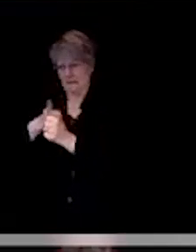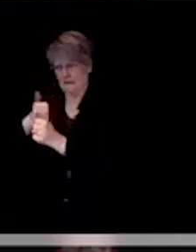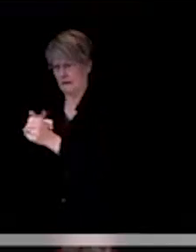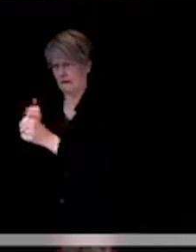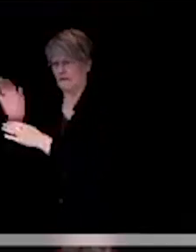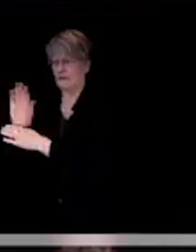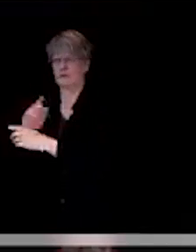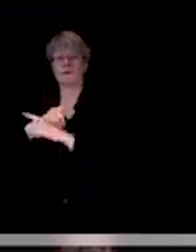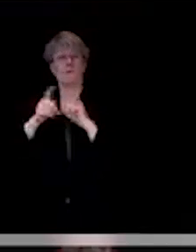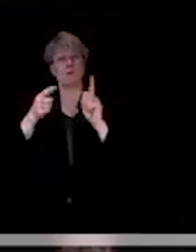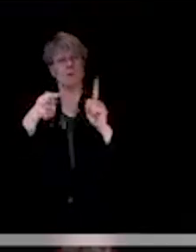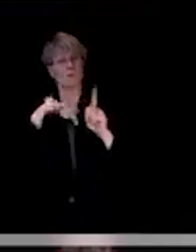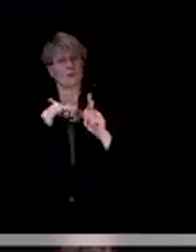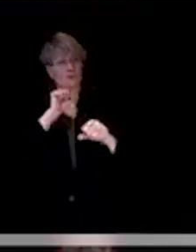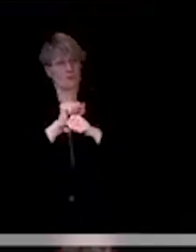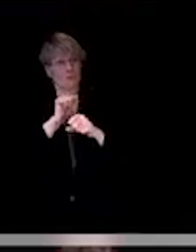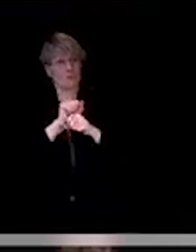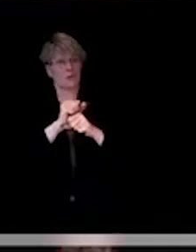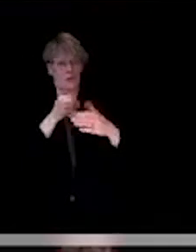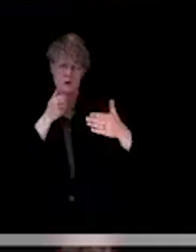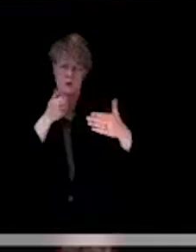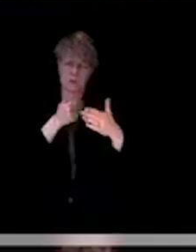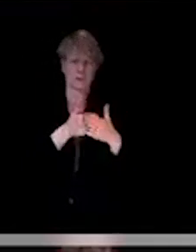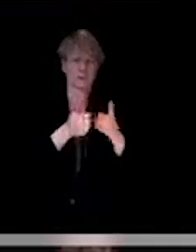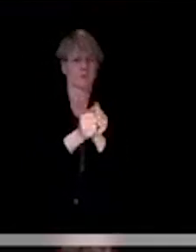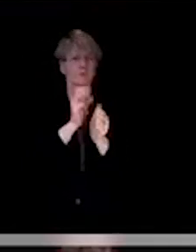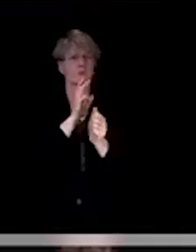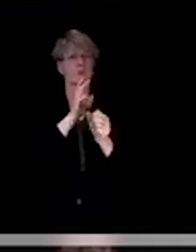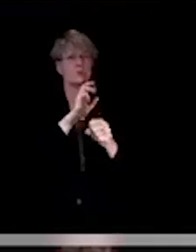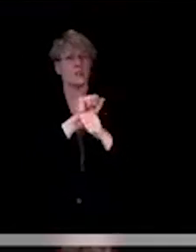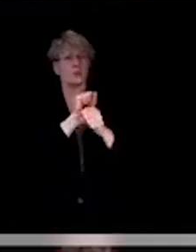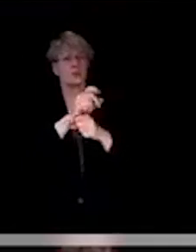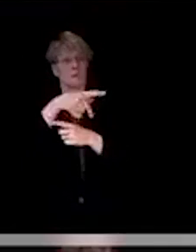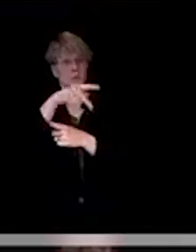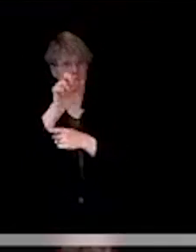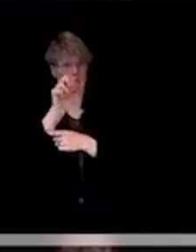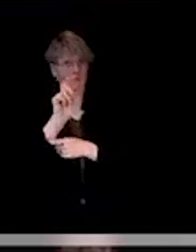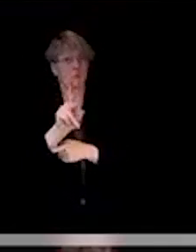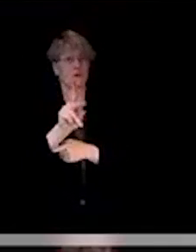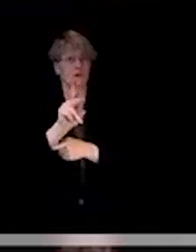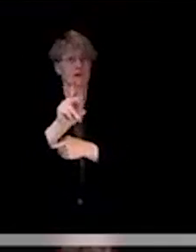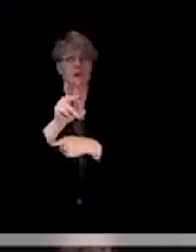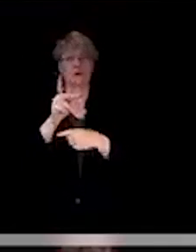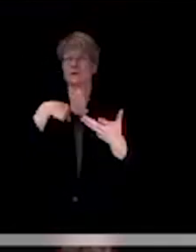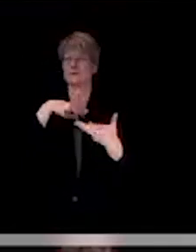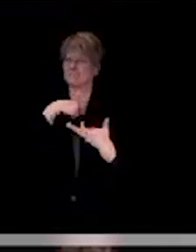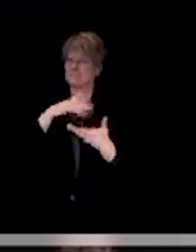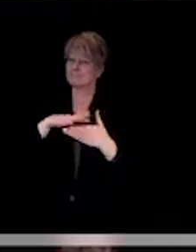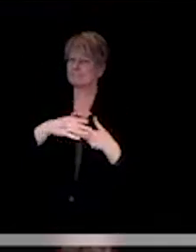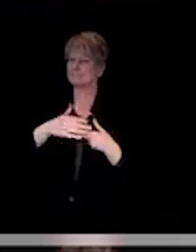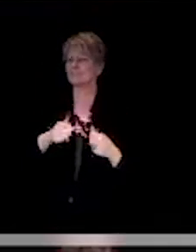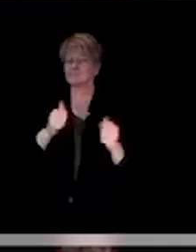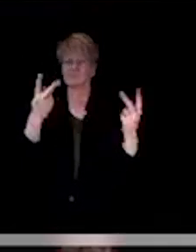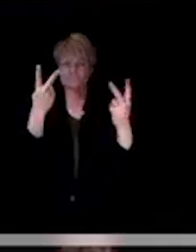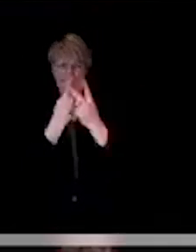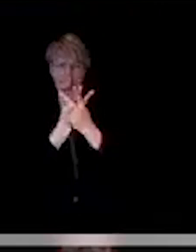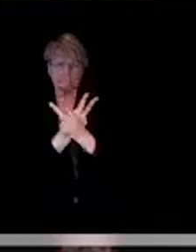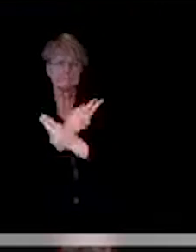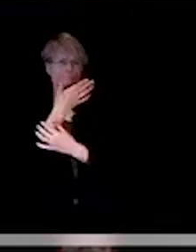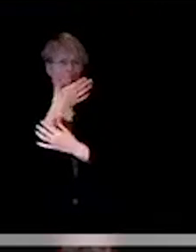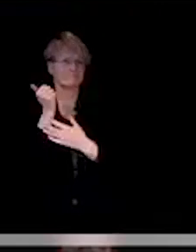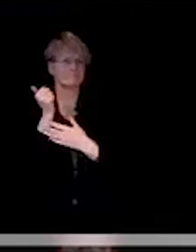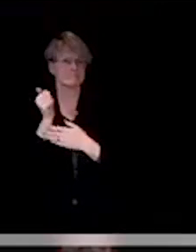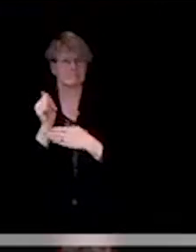closely with them to implement those practices. You know, I think it's a learning curve for all of these entities, but there's some existing